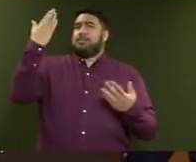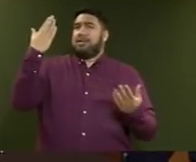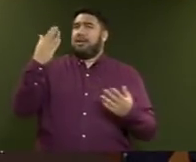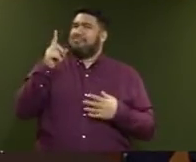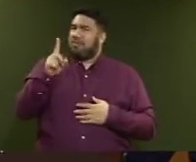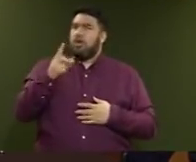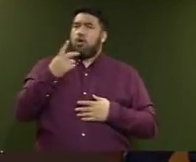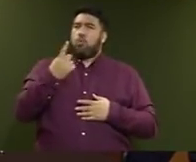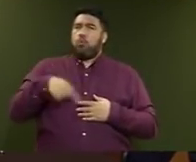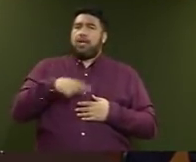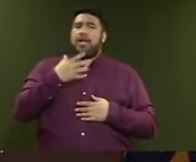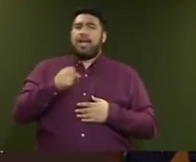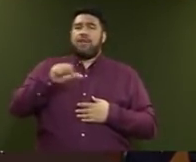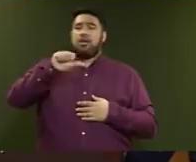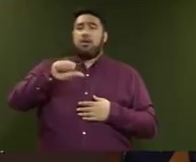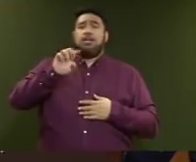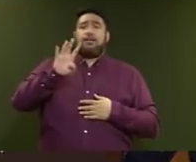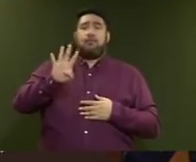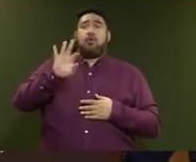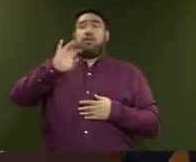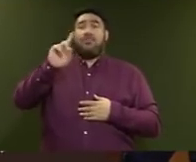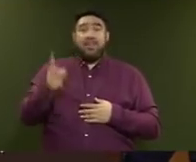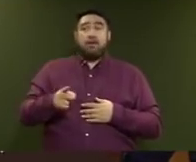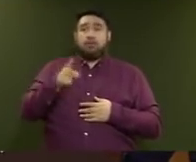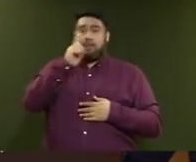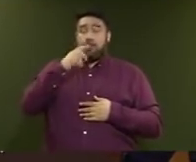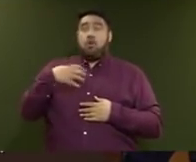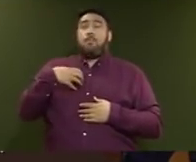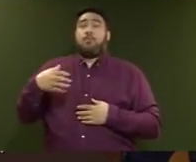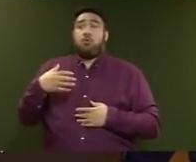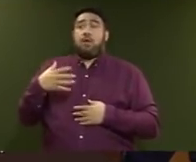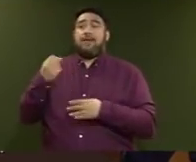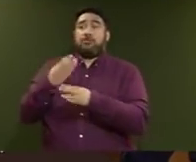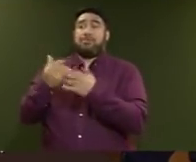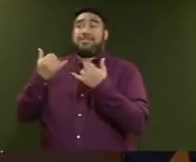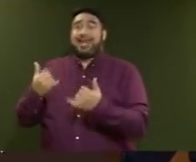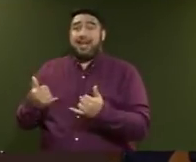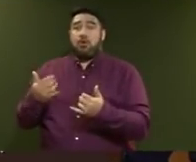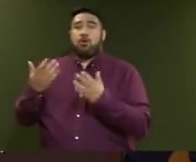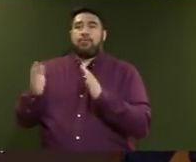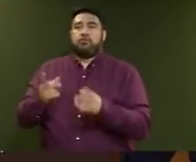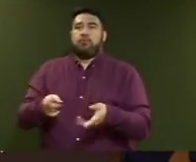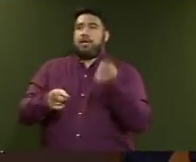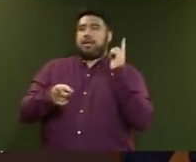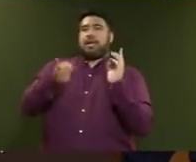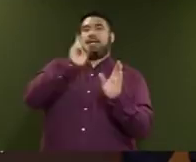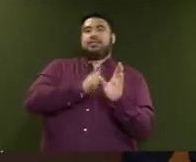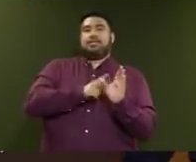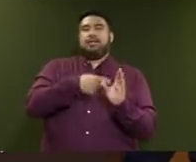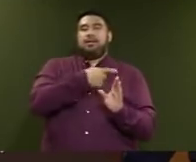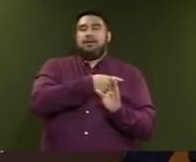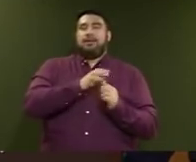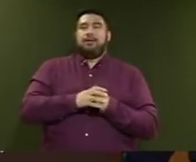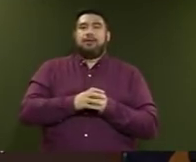,000 more people employed at the end of June 2018 than there were in June 2017. Our unemployment rate